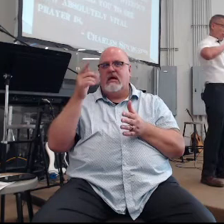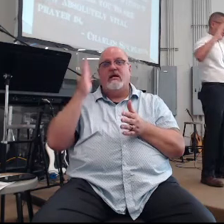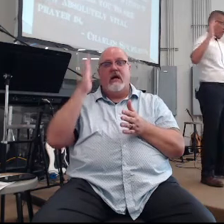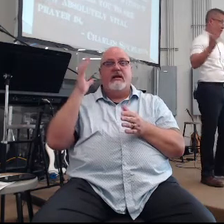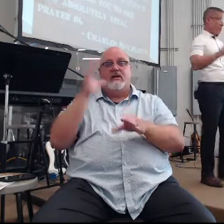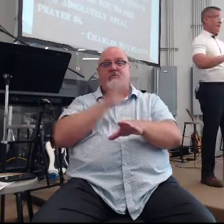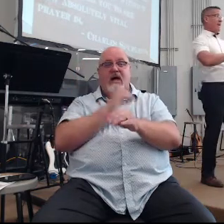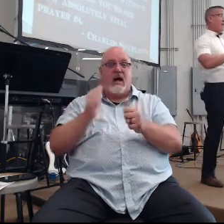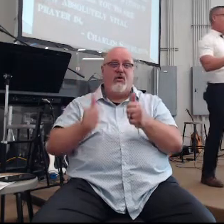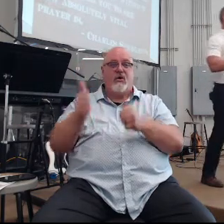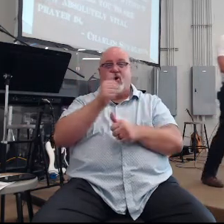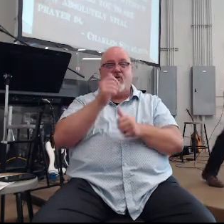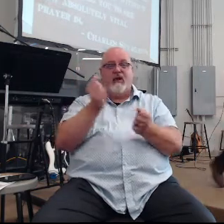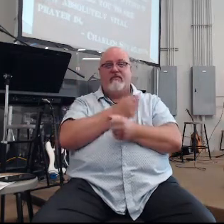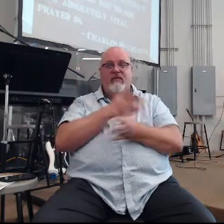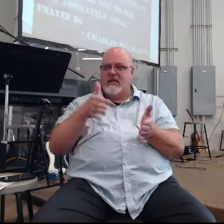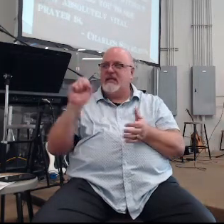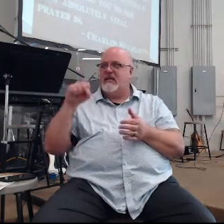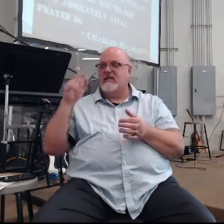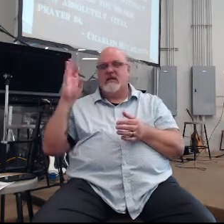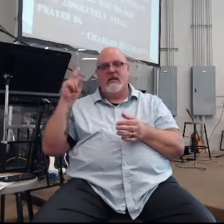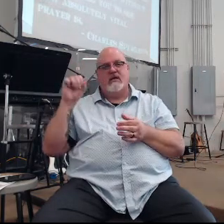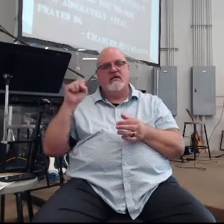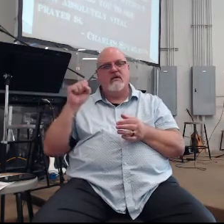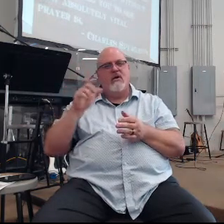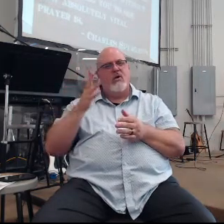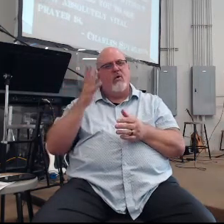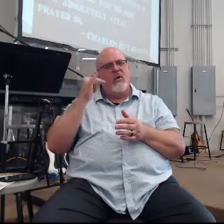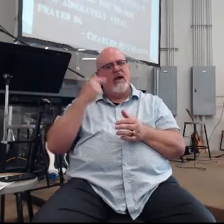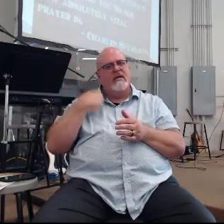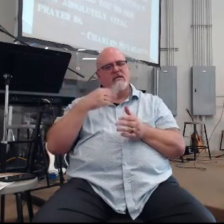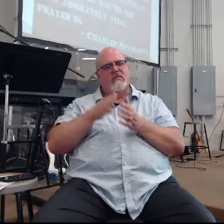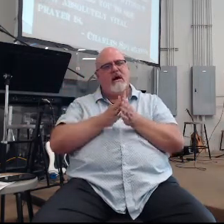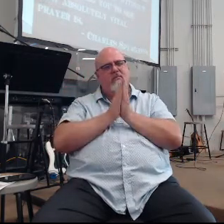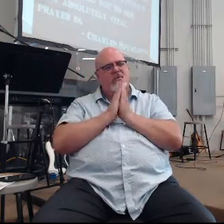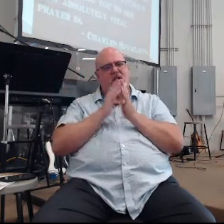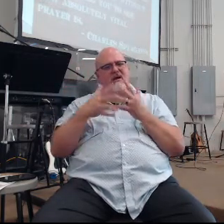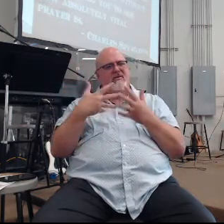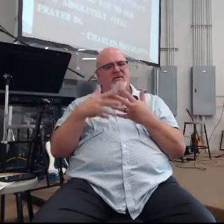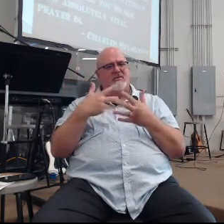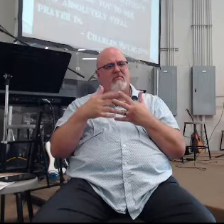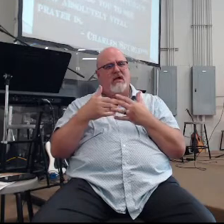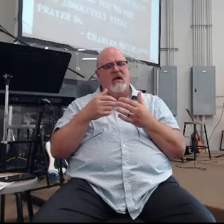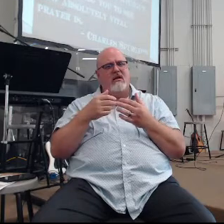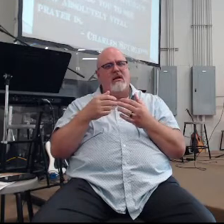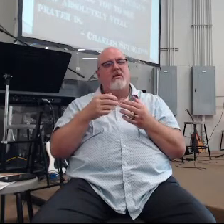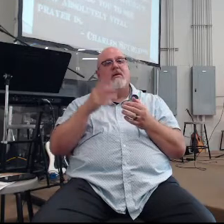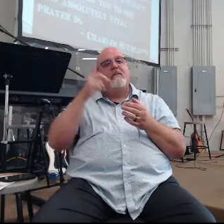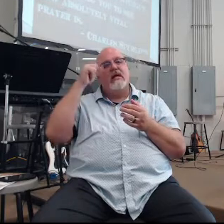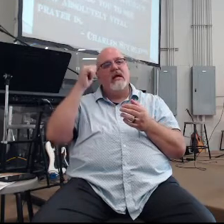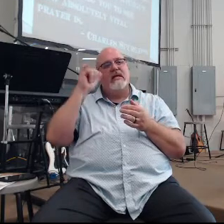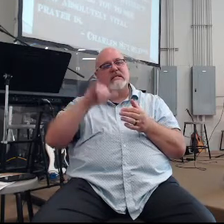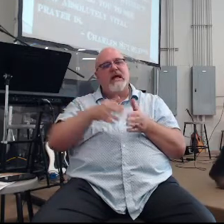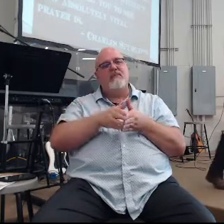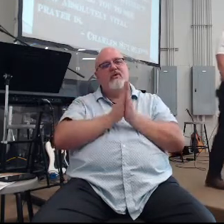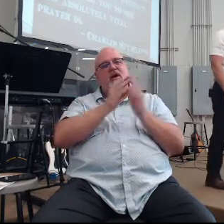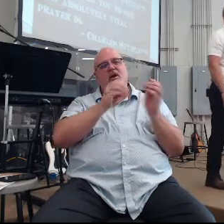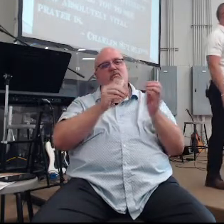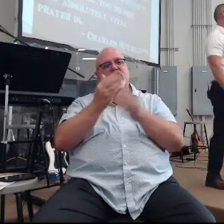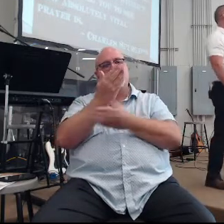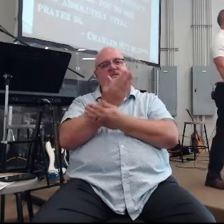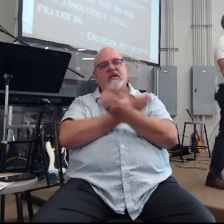God has power over everything and he does so why does my prayer matter because prayer moves the arm that moves the world the same God that